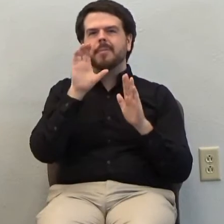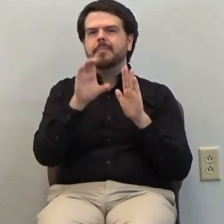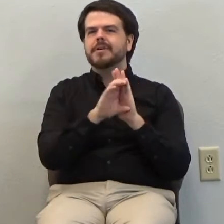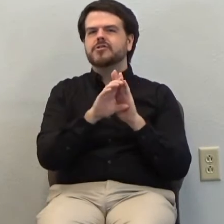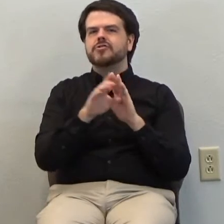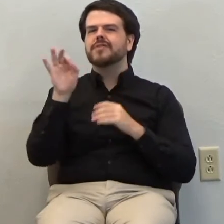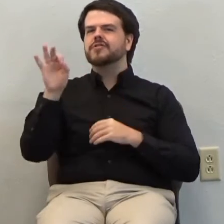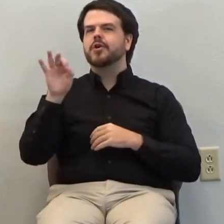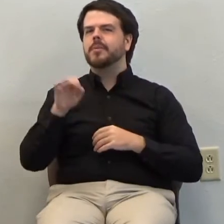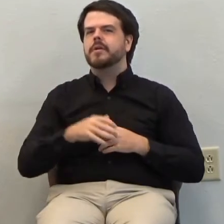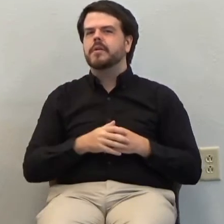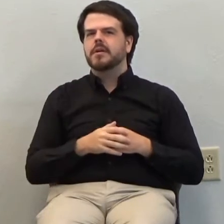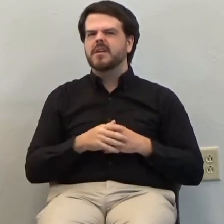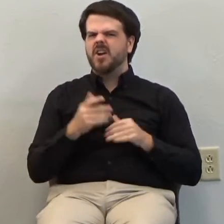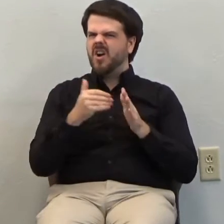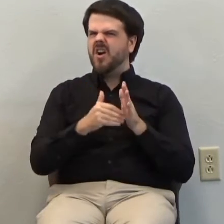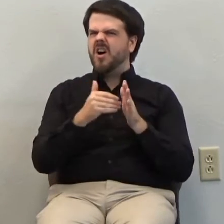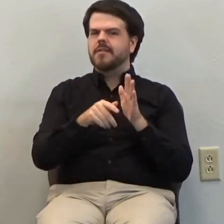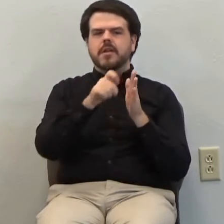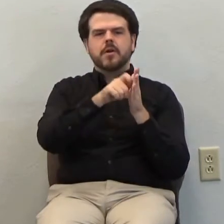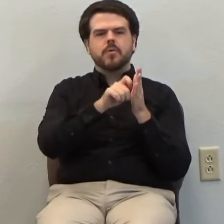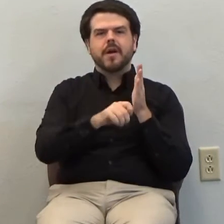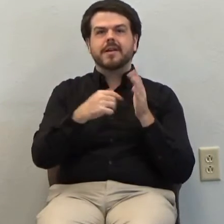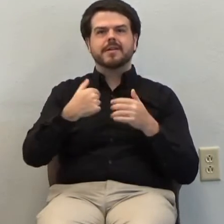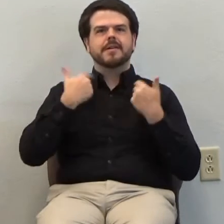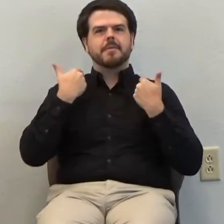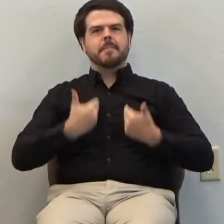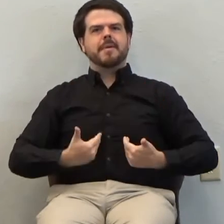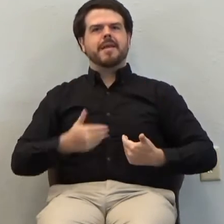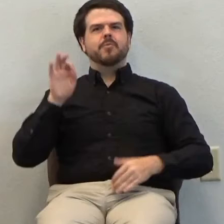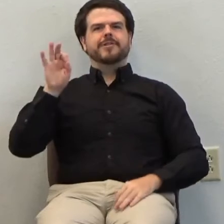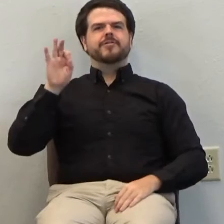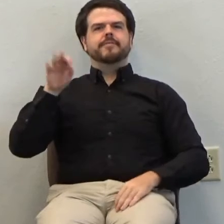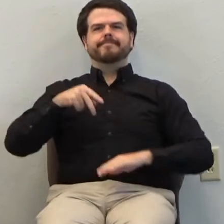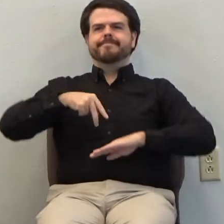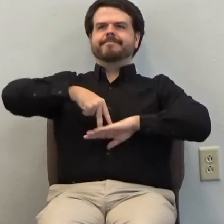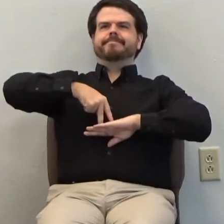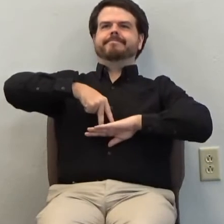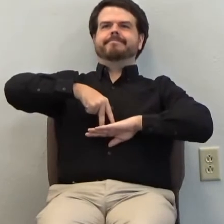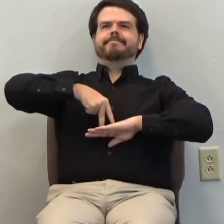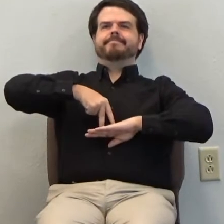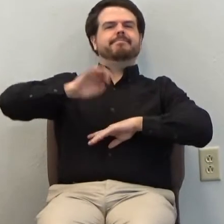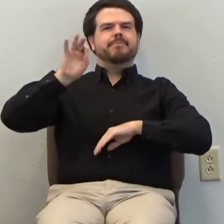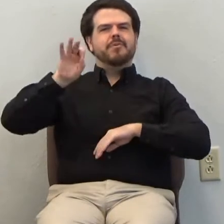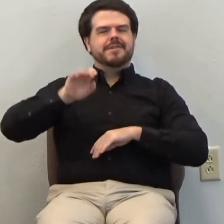Well, often what they draw is a picture of me preaching. And,